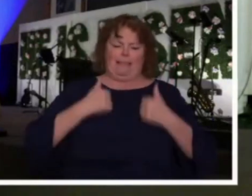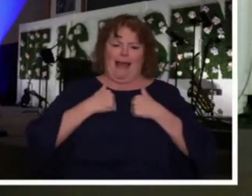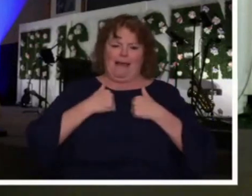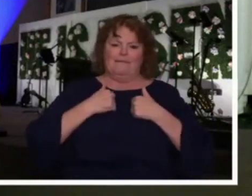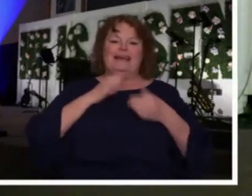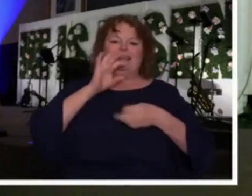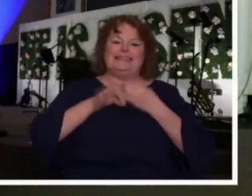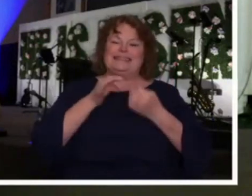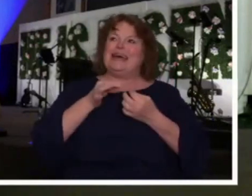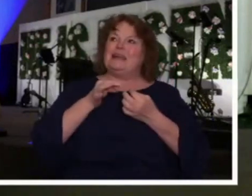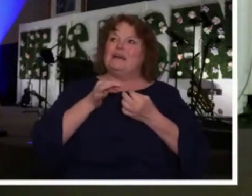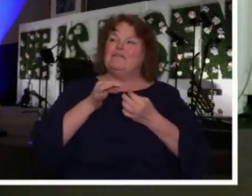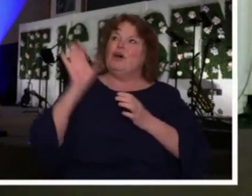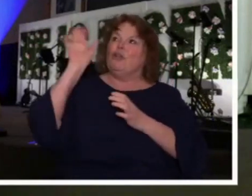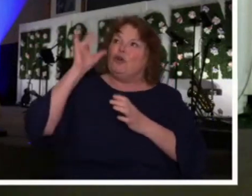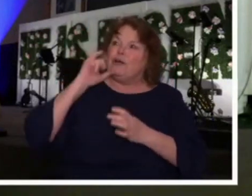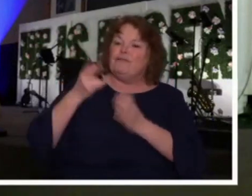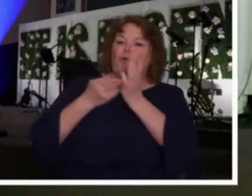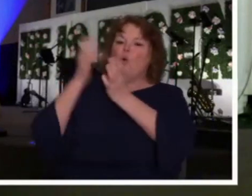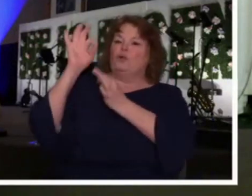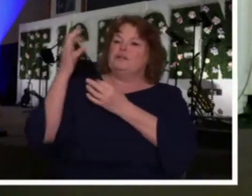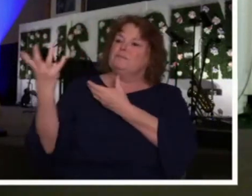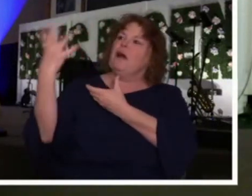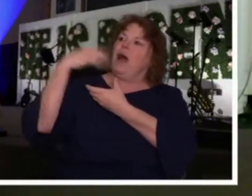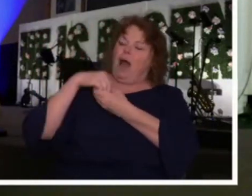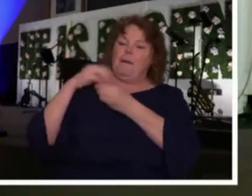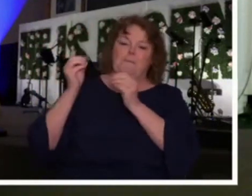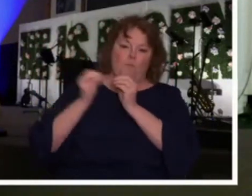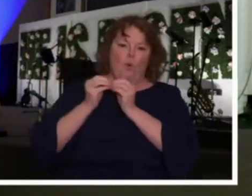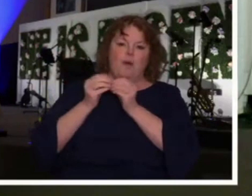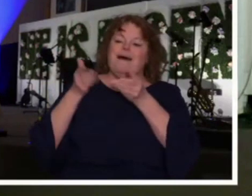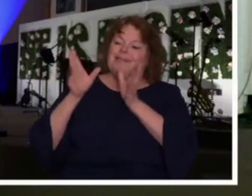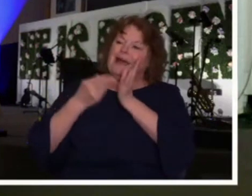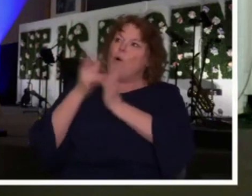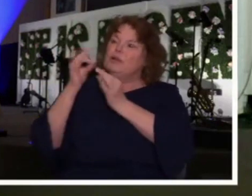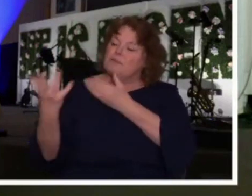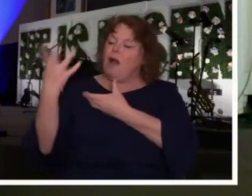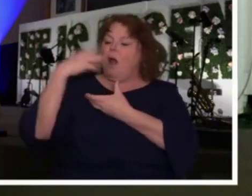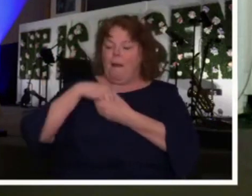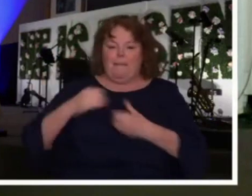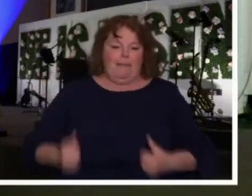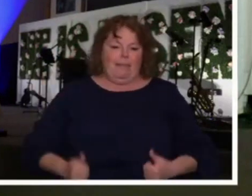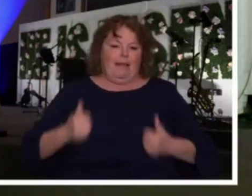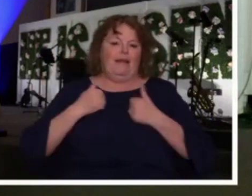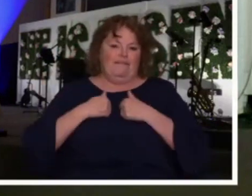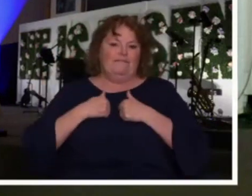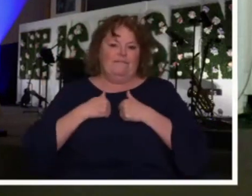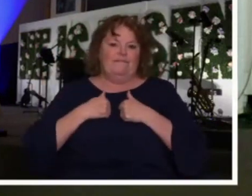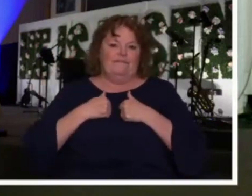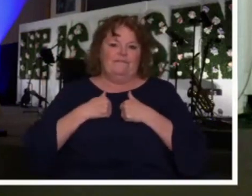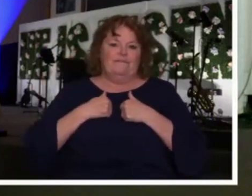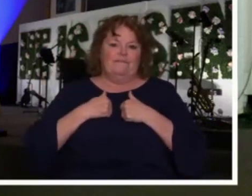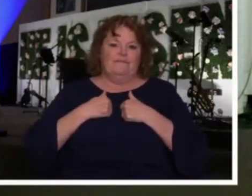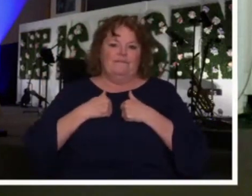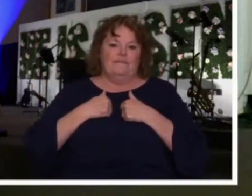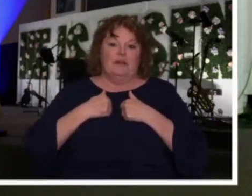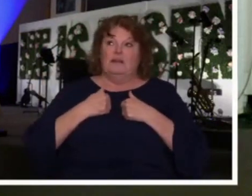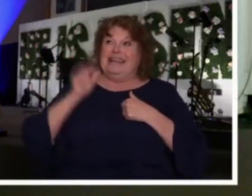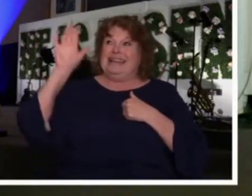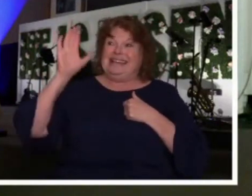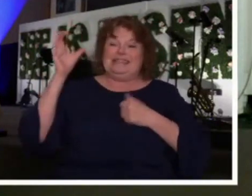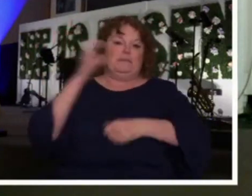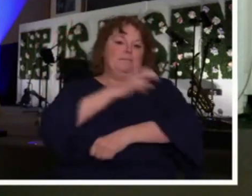the Holy Spirit baptism and allowing the Holy Spirit to deposit His gifts within their life with power